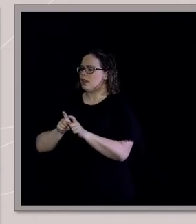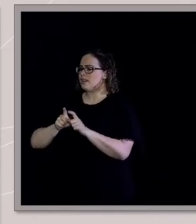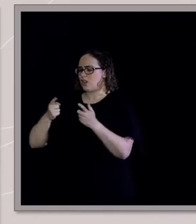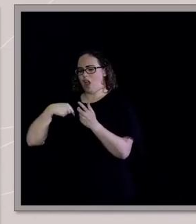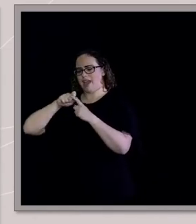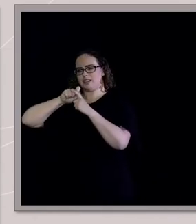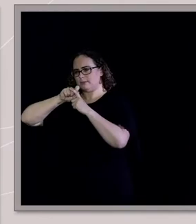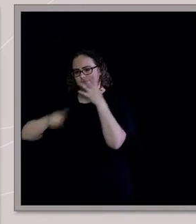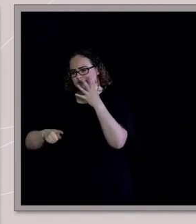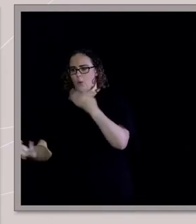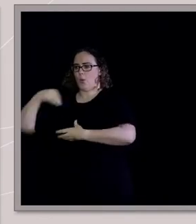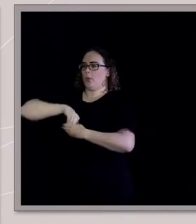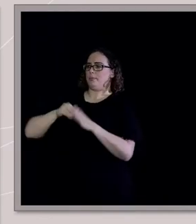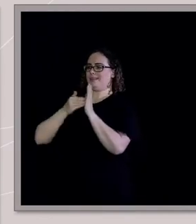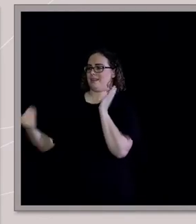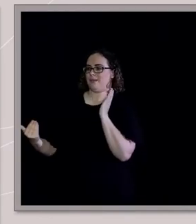where I land roughly.